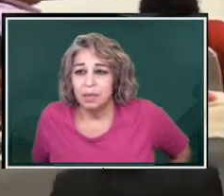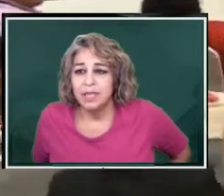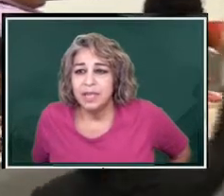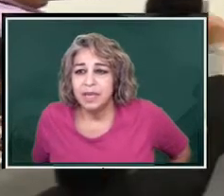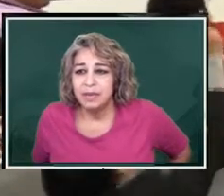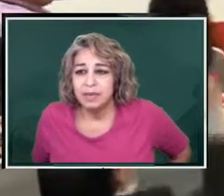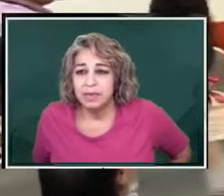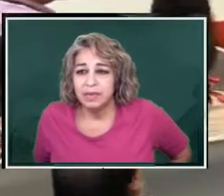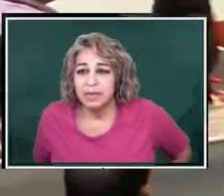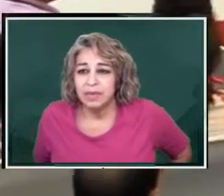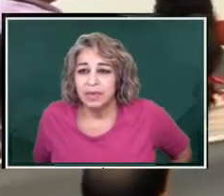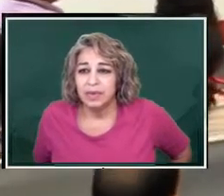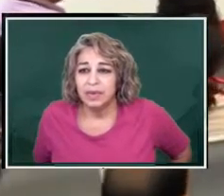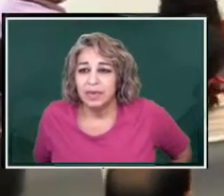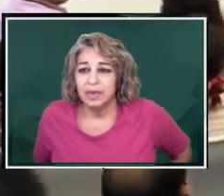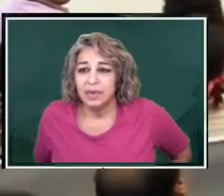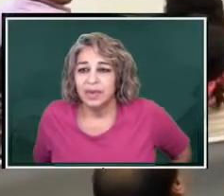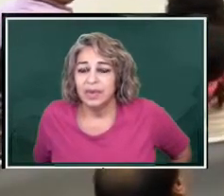Wasn't it you?